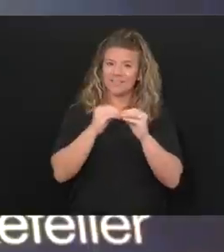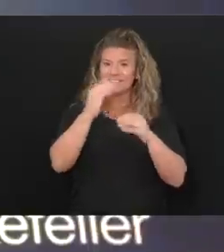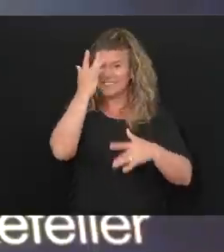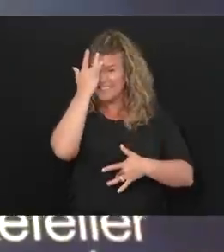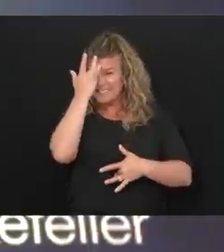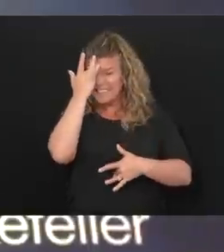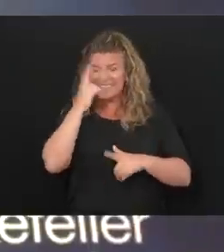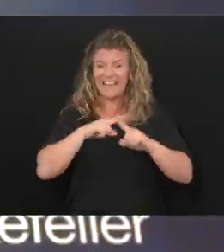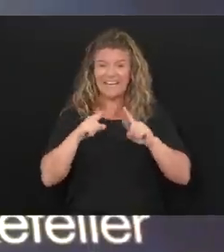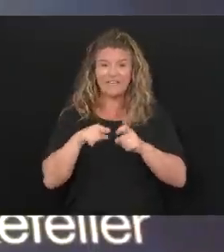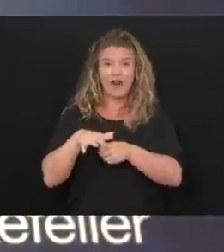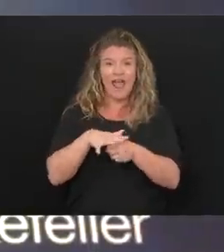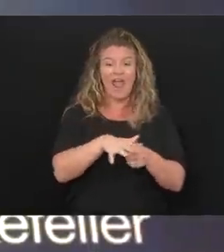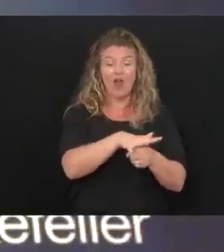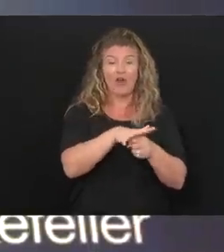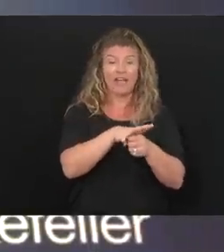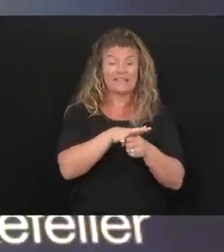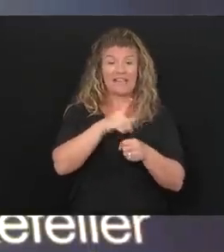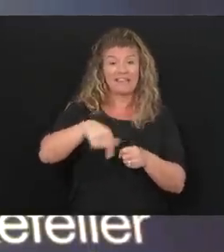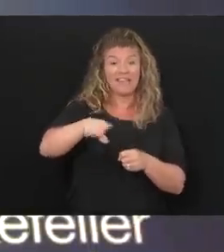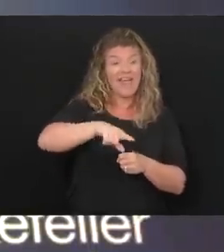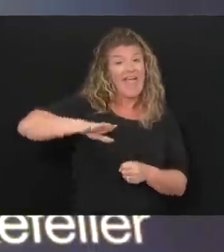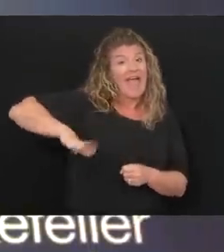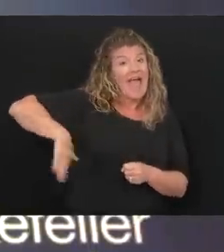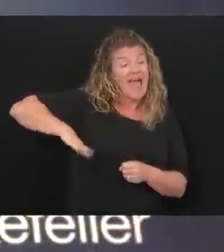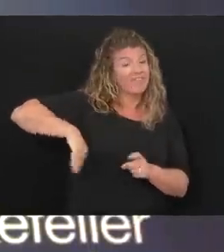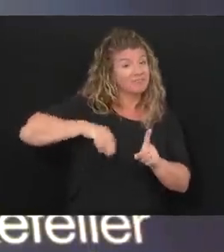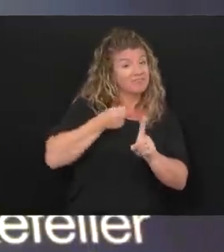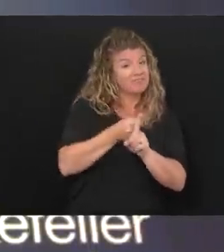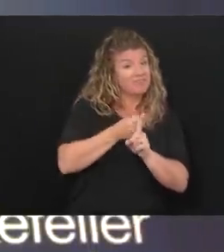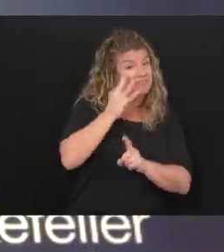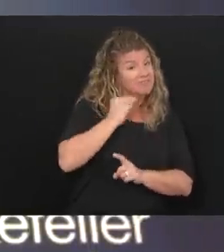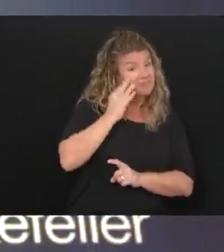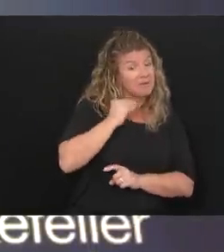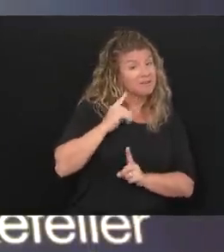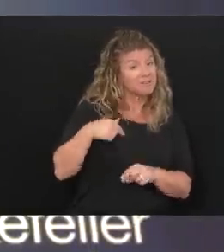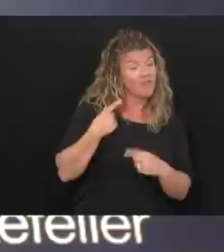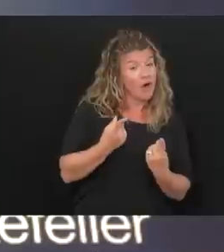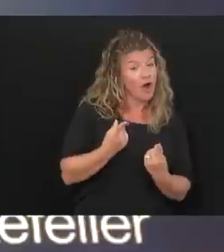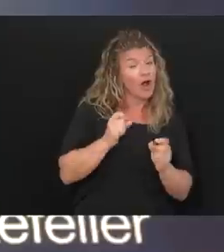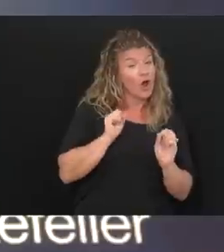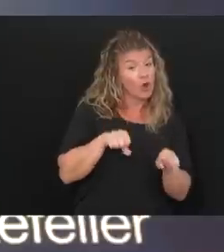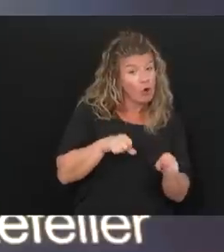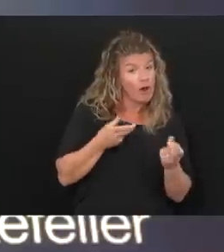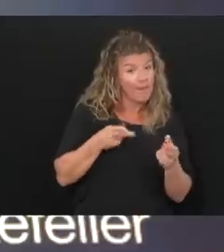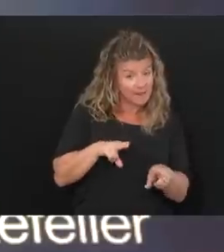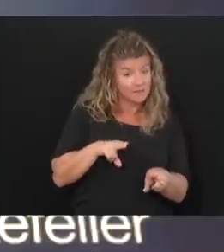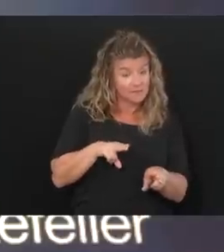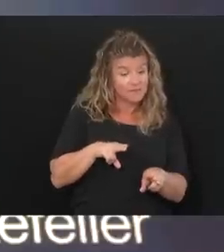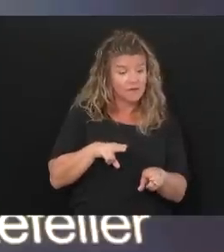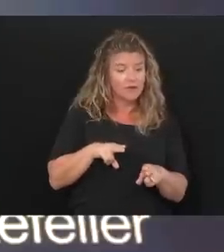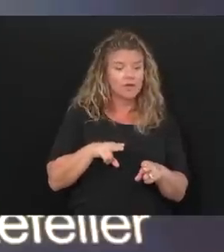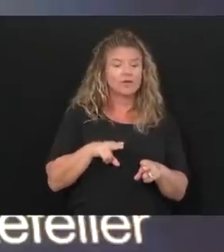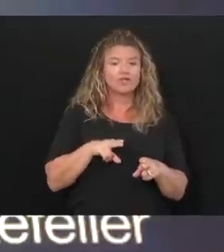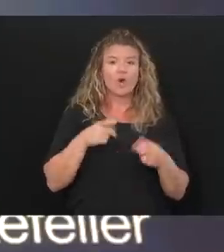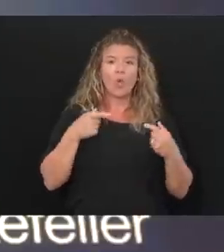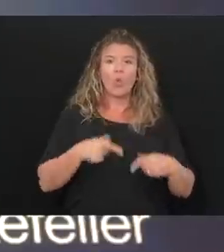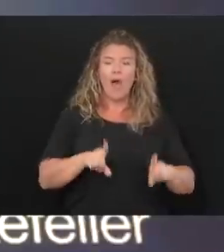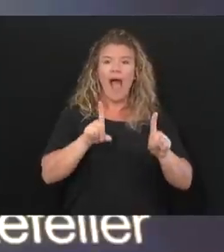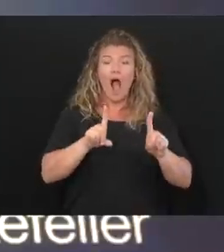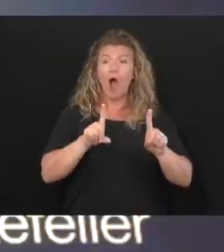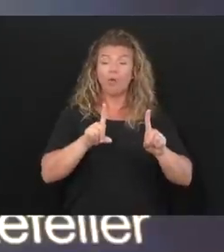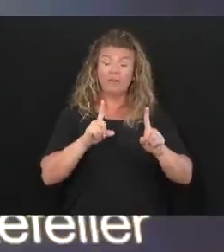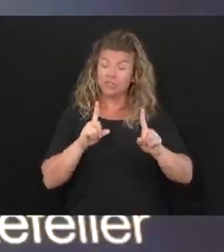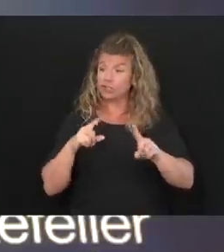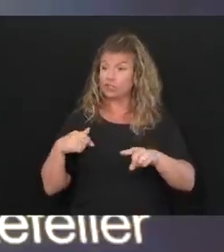rural communities that may not have really had a lot of expression of COVID before. So while so far